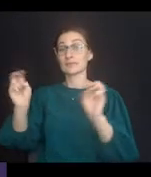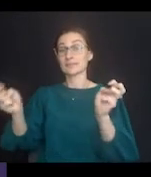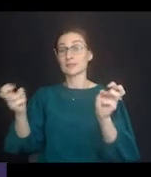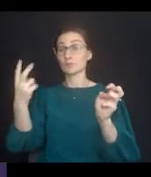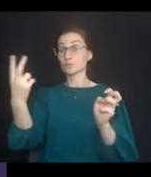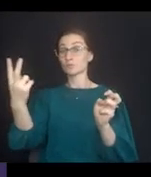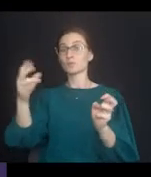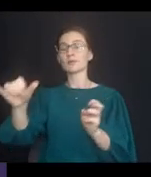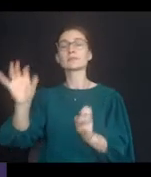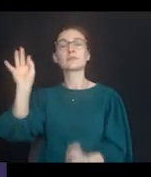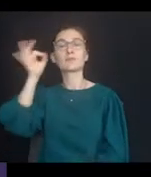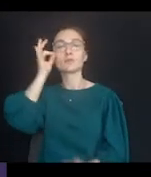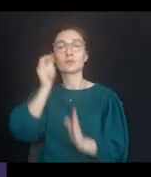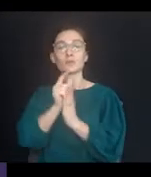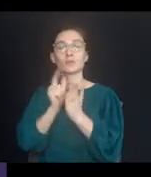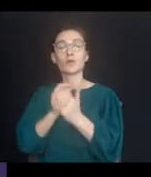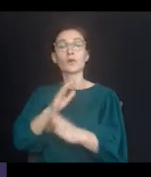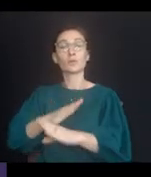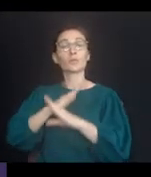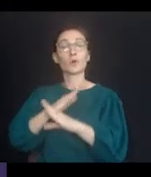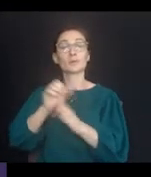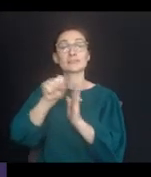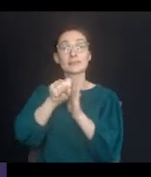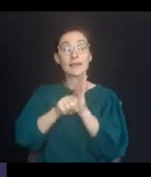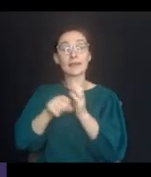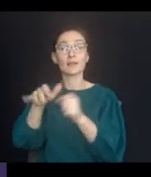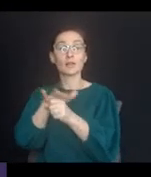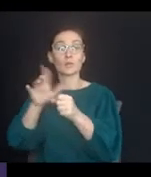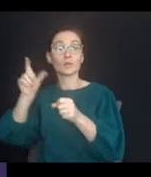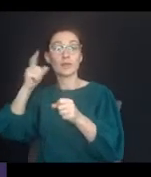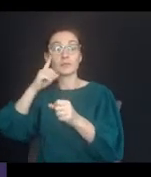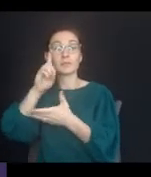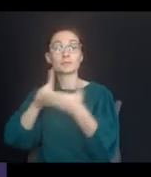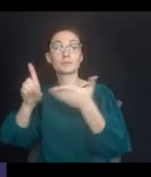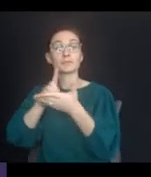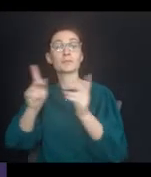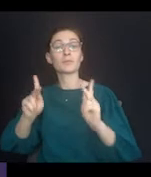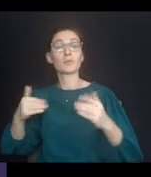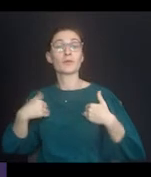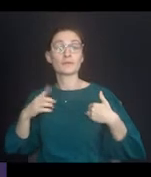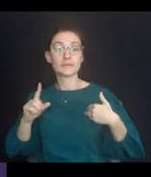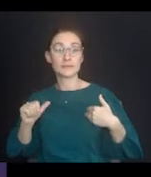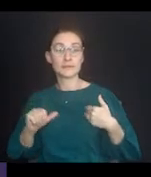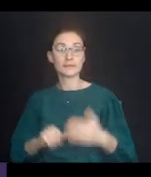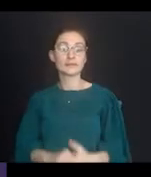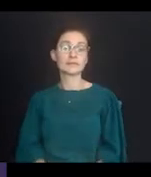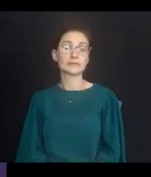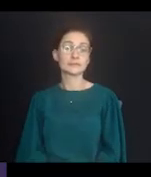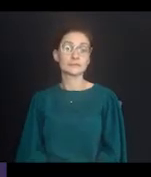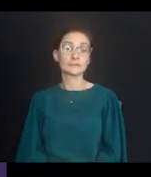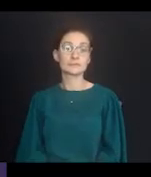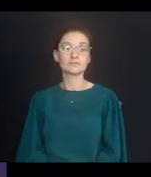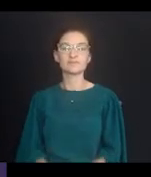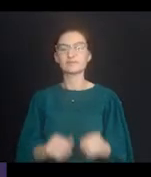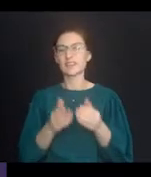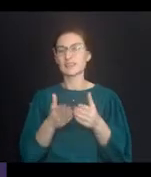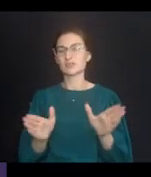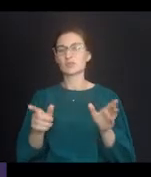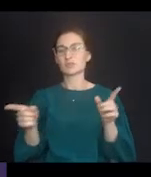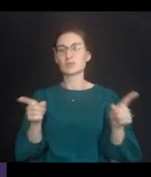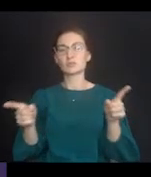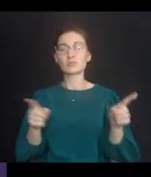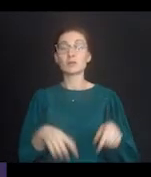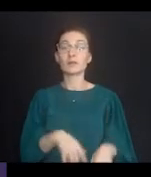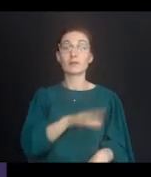federal law that prohibits state and local governments from discriminating against persons with disabilities. In